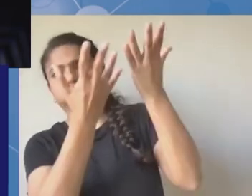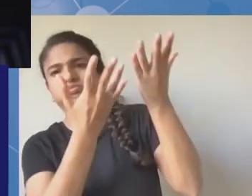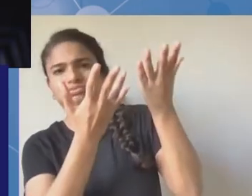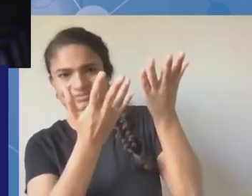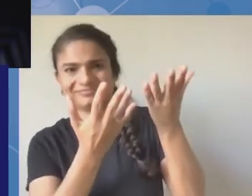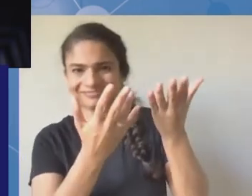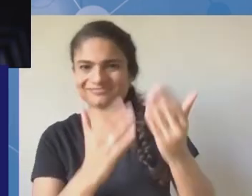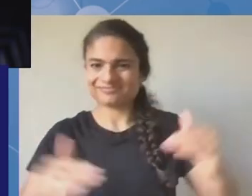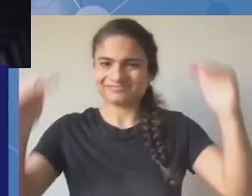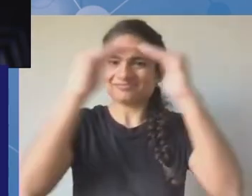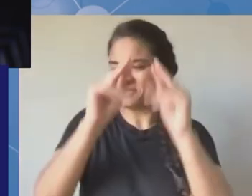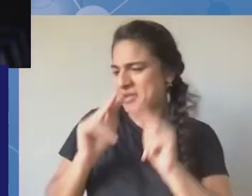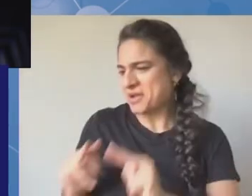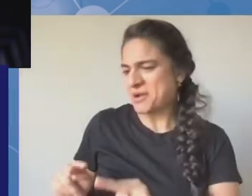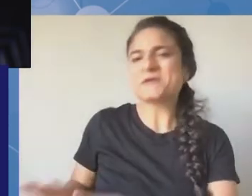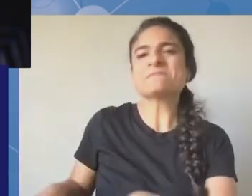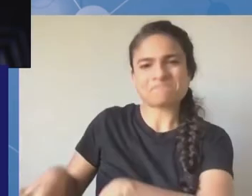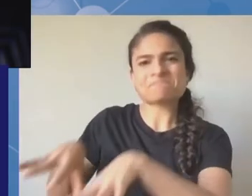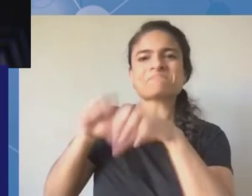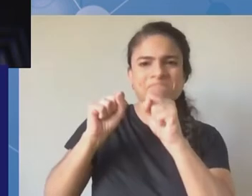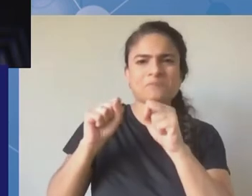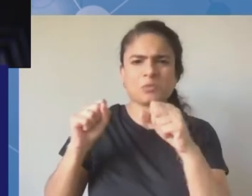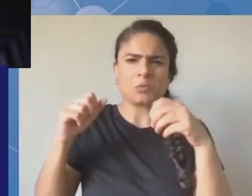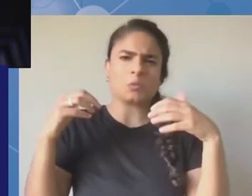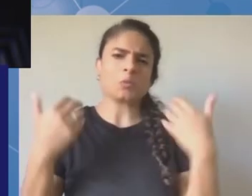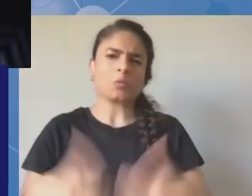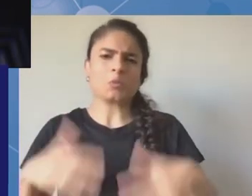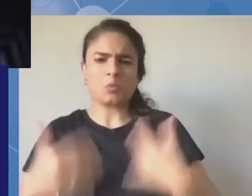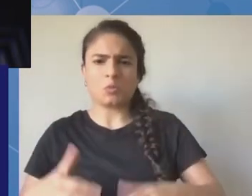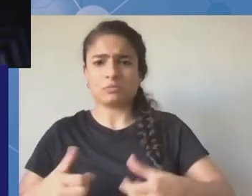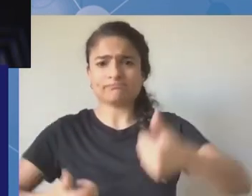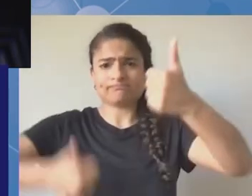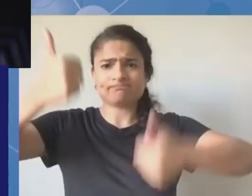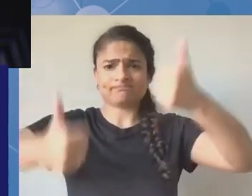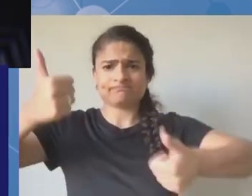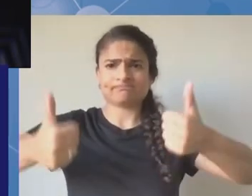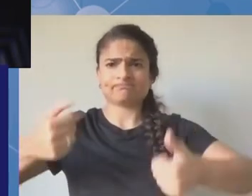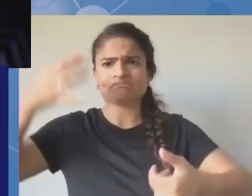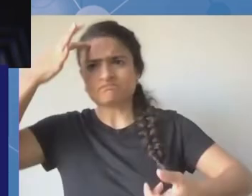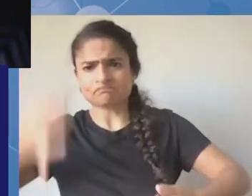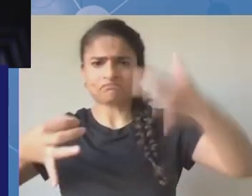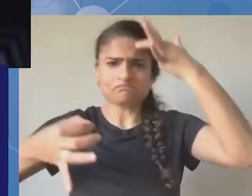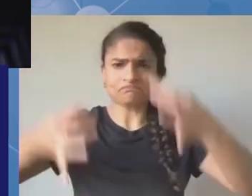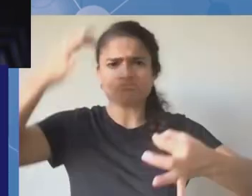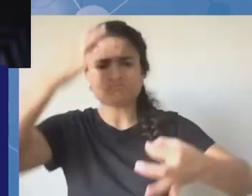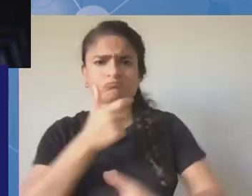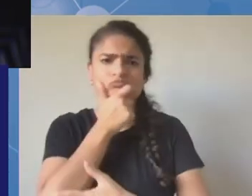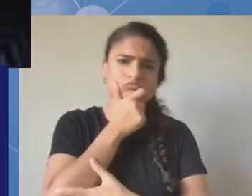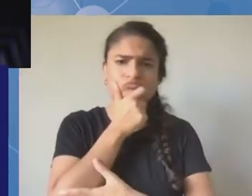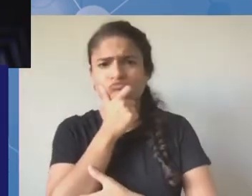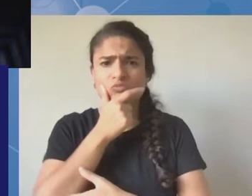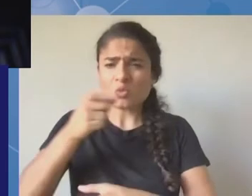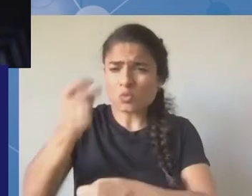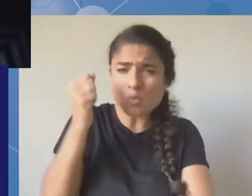so i thank you uh for what you are doing uh lastly uh i would like to suggest one thing that uh